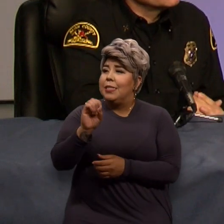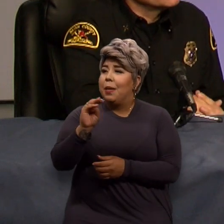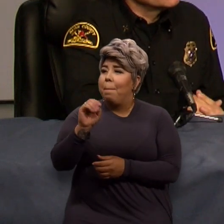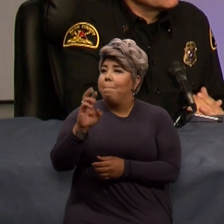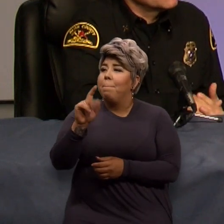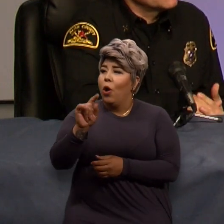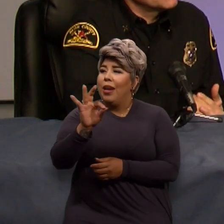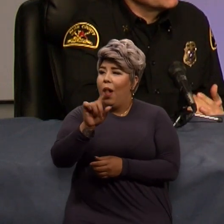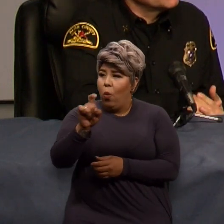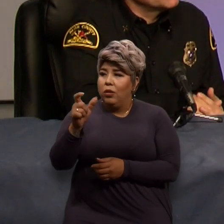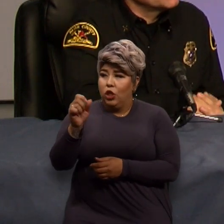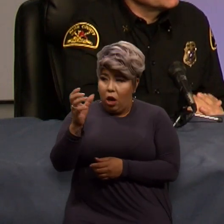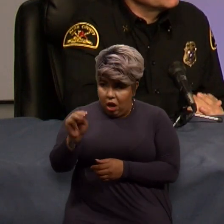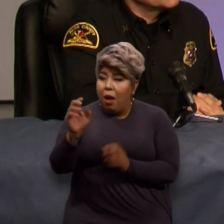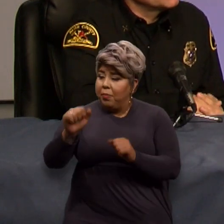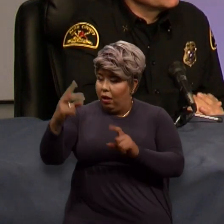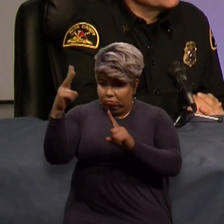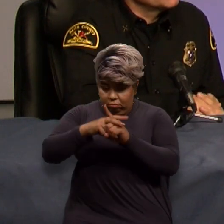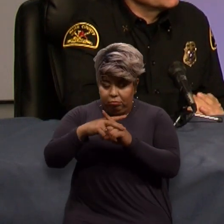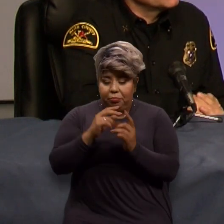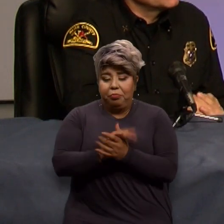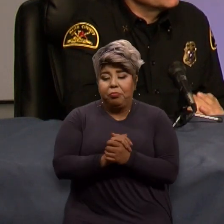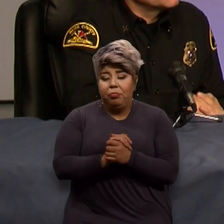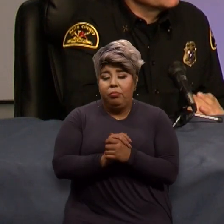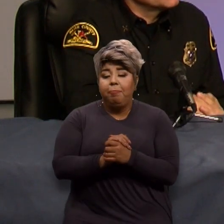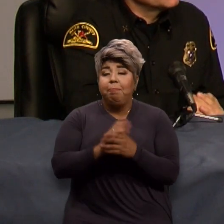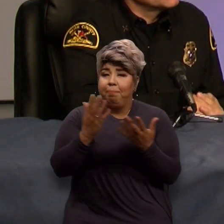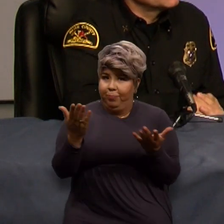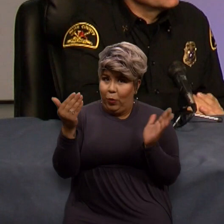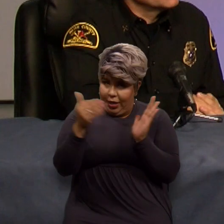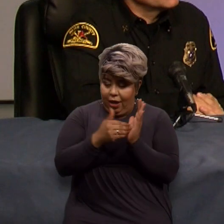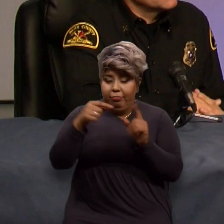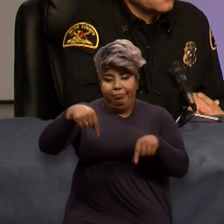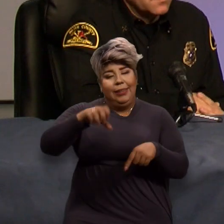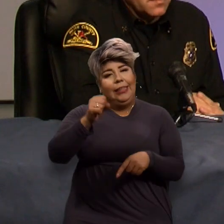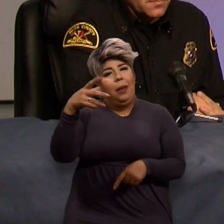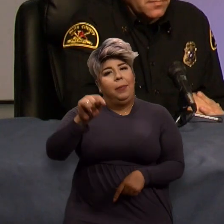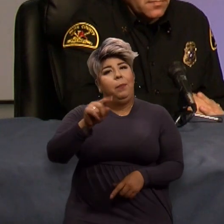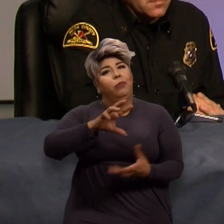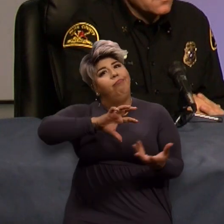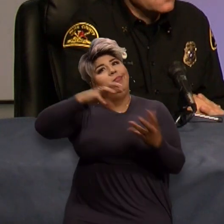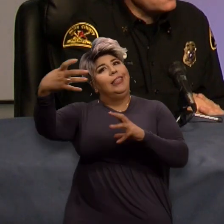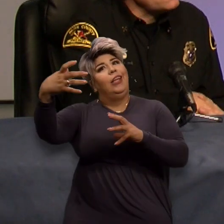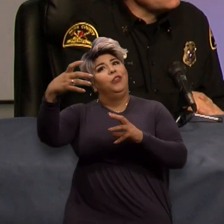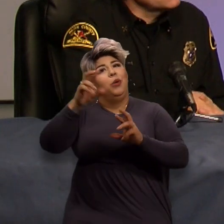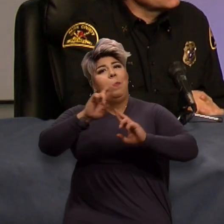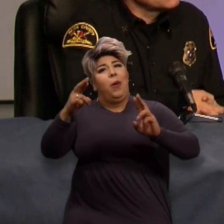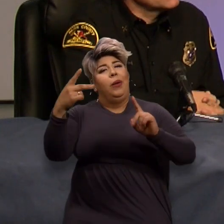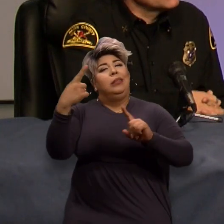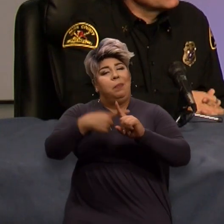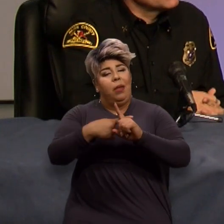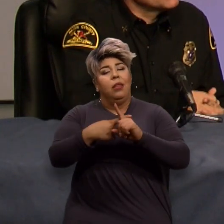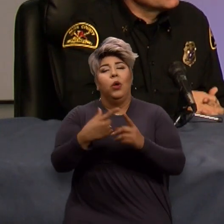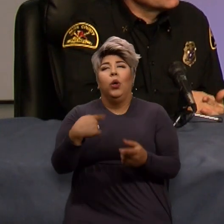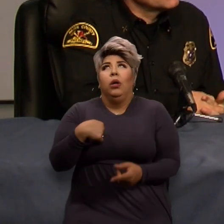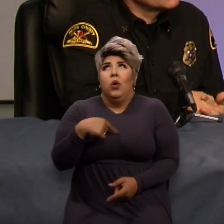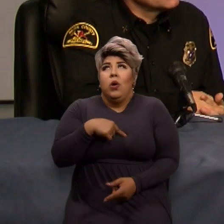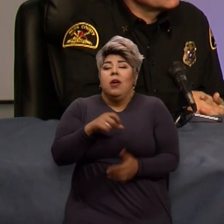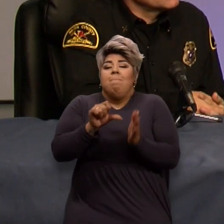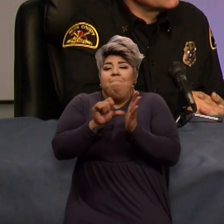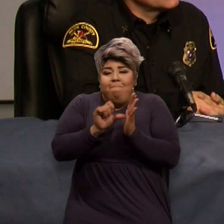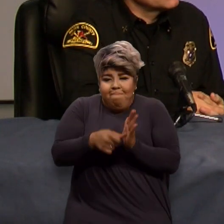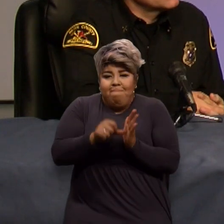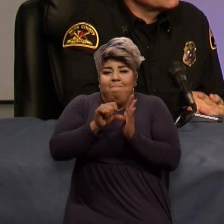to sign up. Also, because this is disaster preparedness month and we're really trying to stress the importance of getting